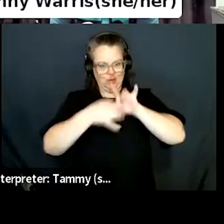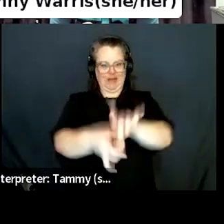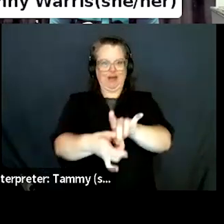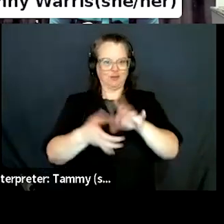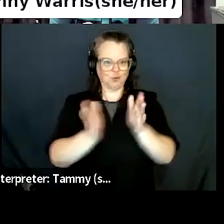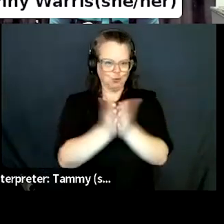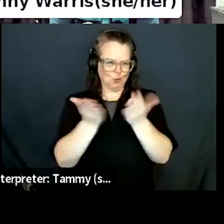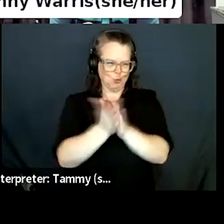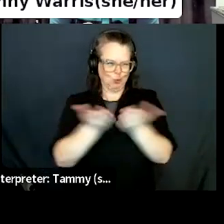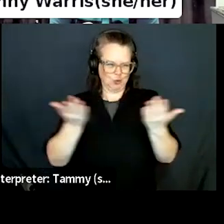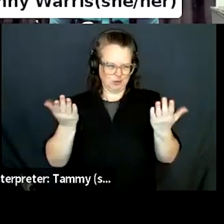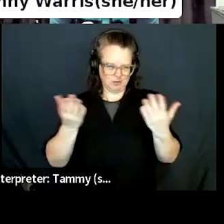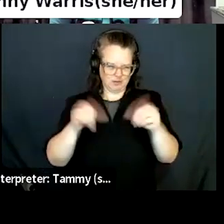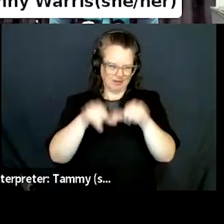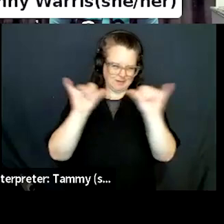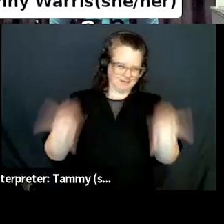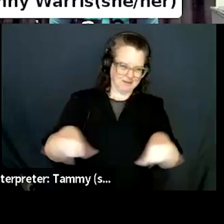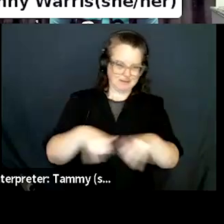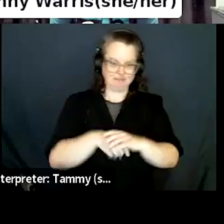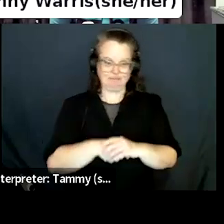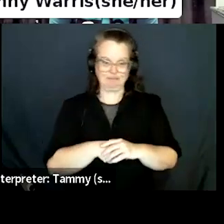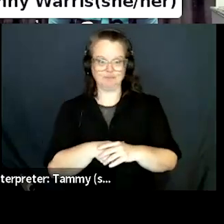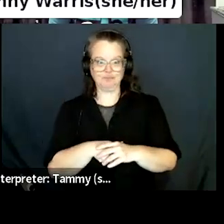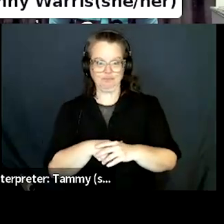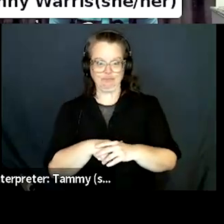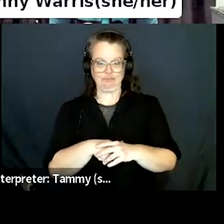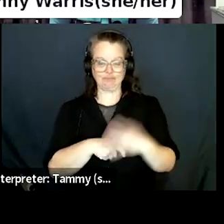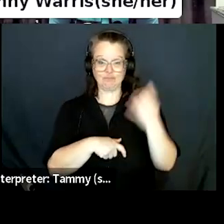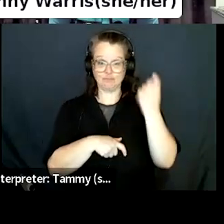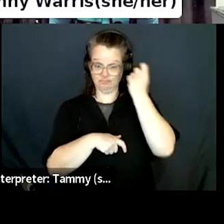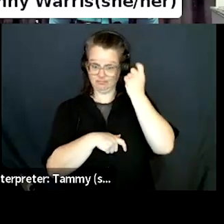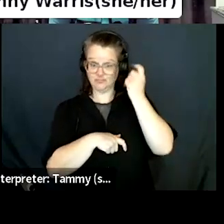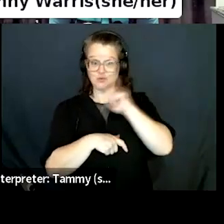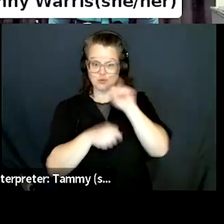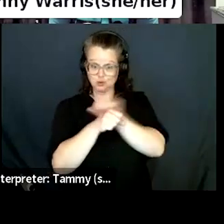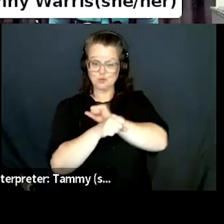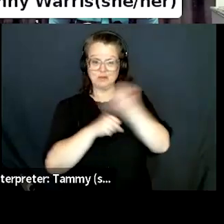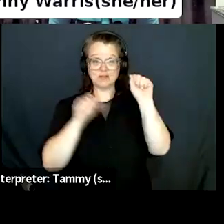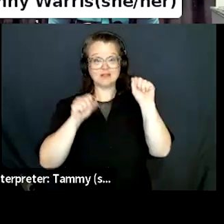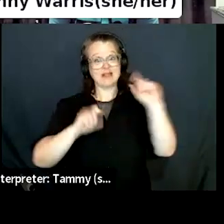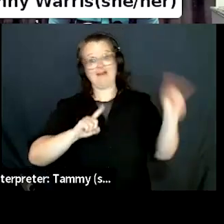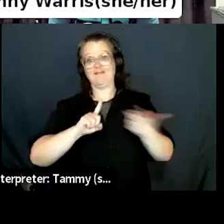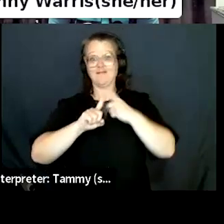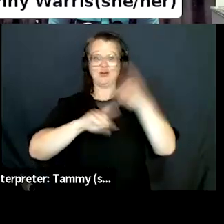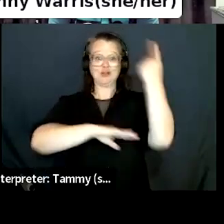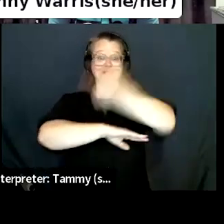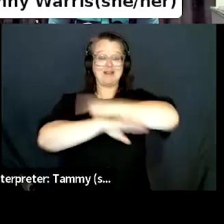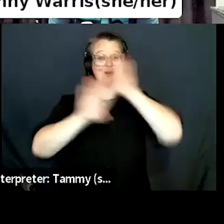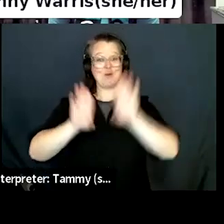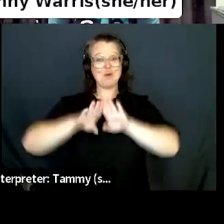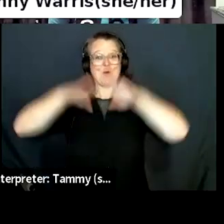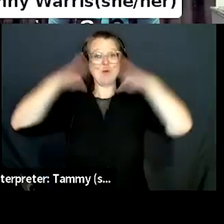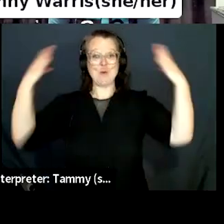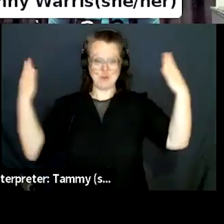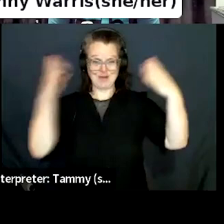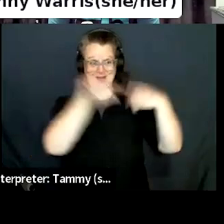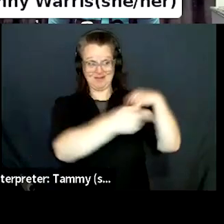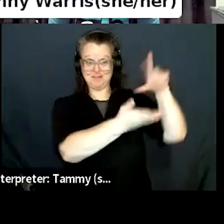basically for like two and a half years after the time we opened. So, so it's been, um,